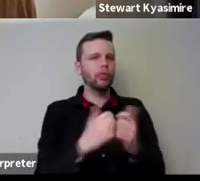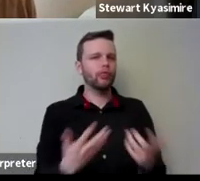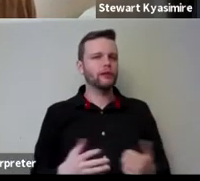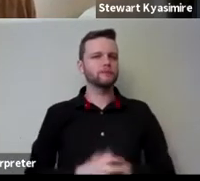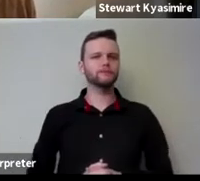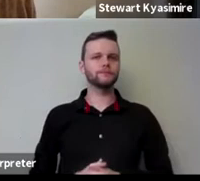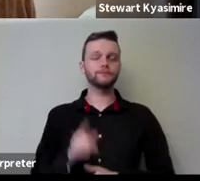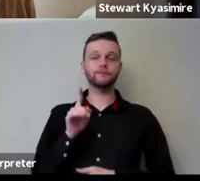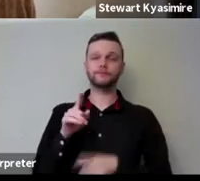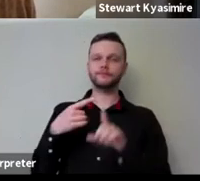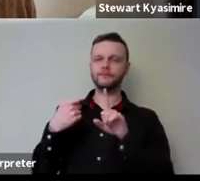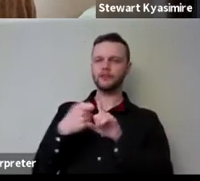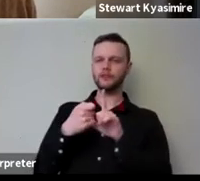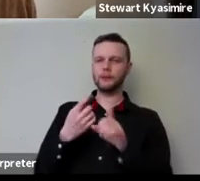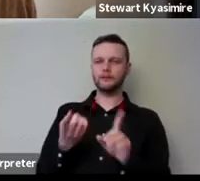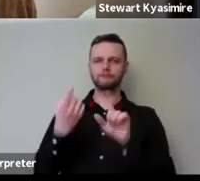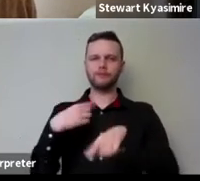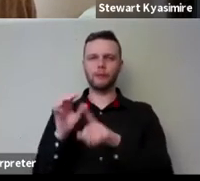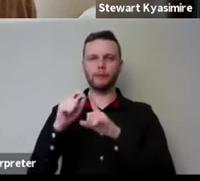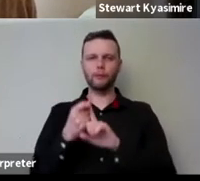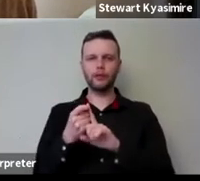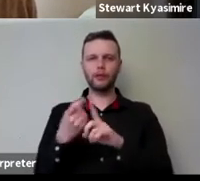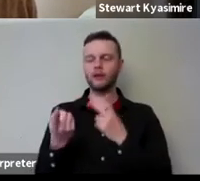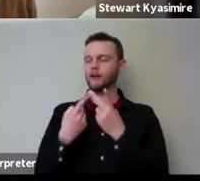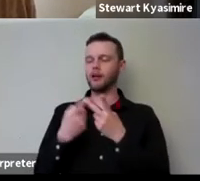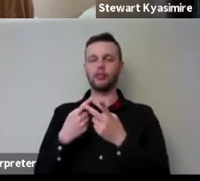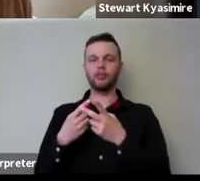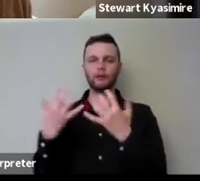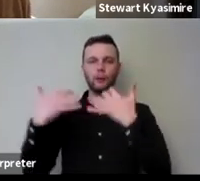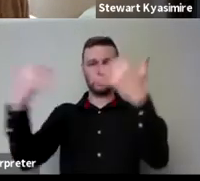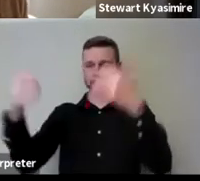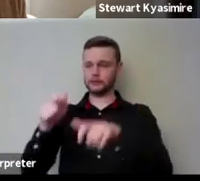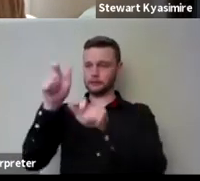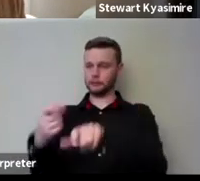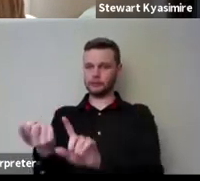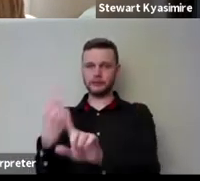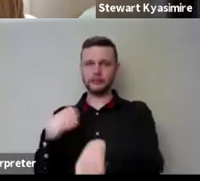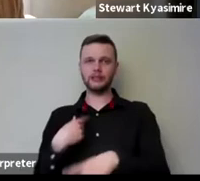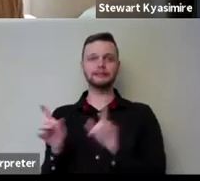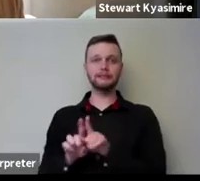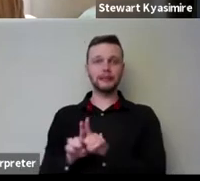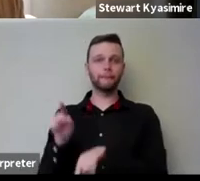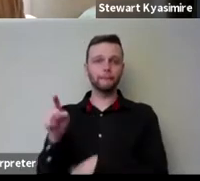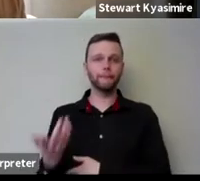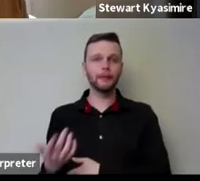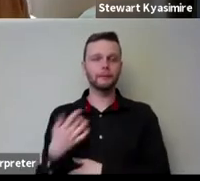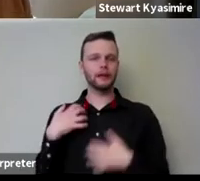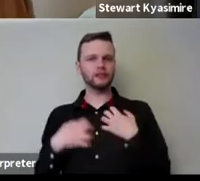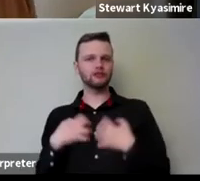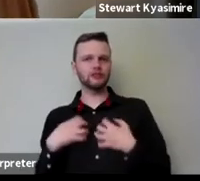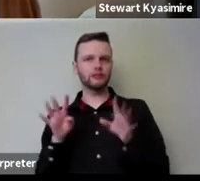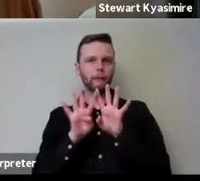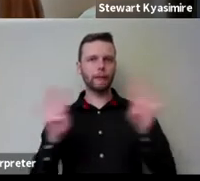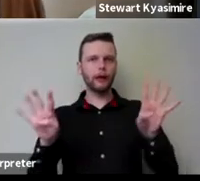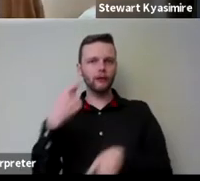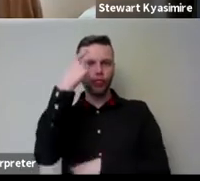corinne you've echoed a point made too by an audience member thinly mcdermid who says exactly that i'd be interested to hear panelists thoughts